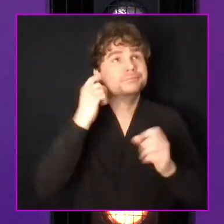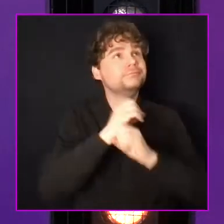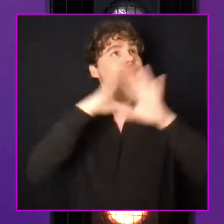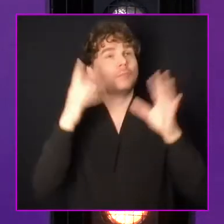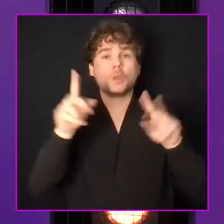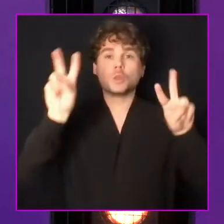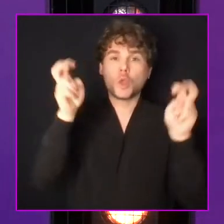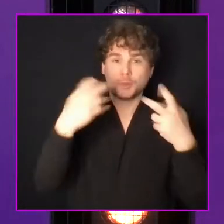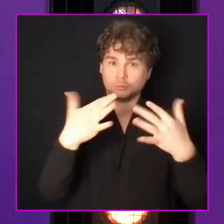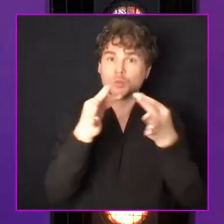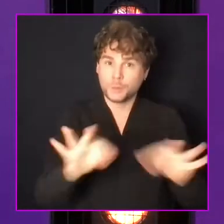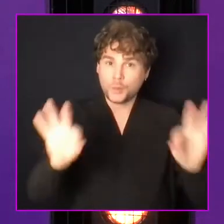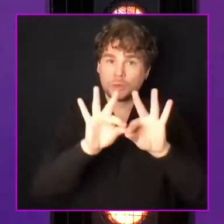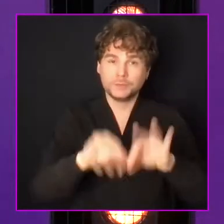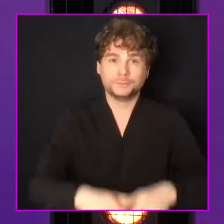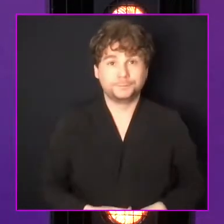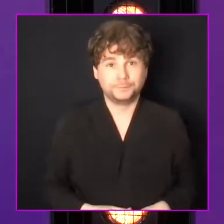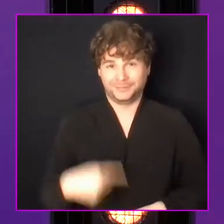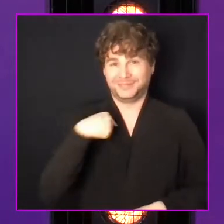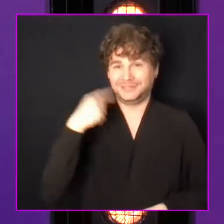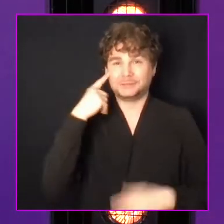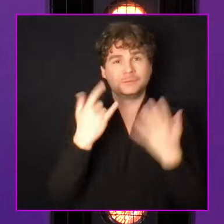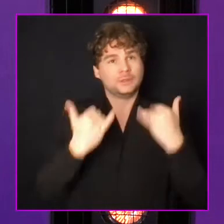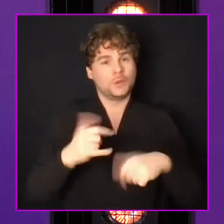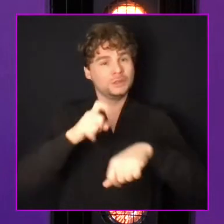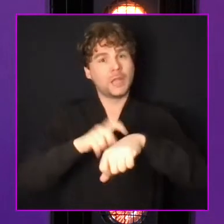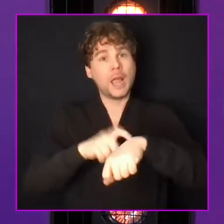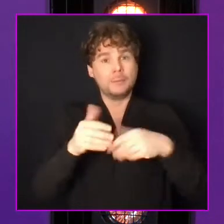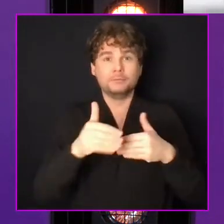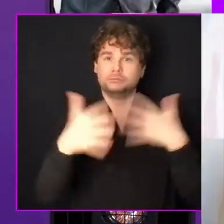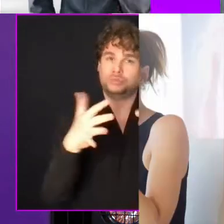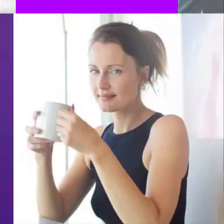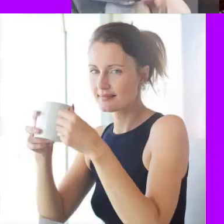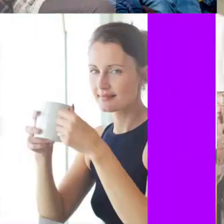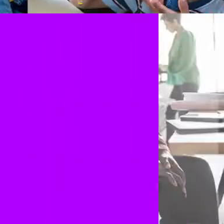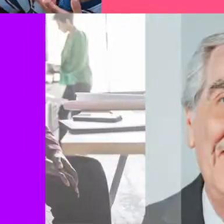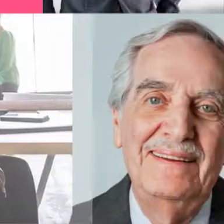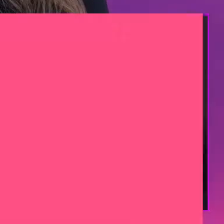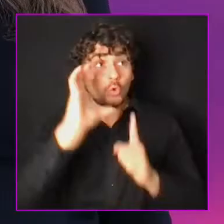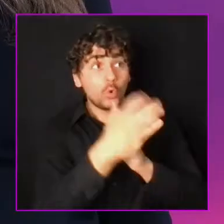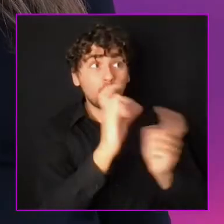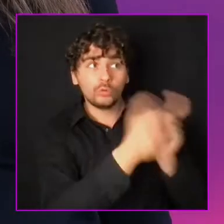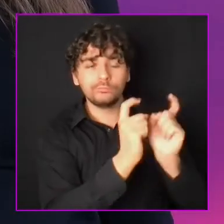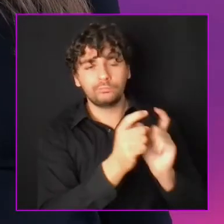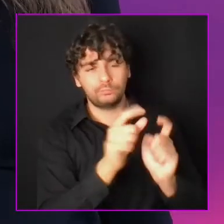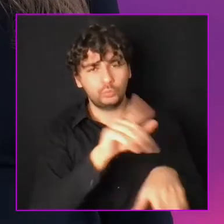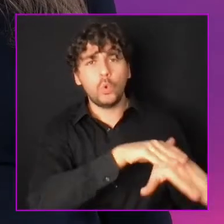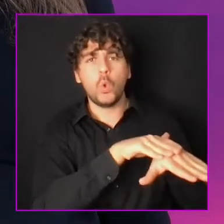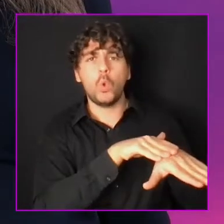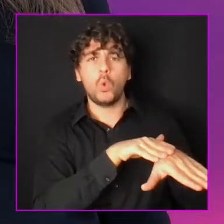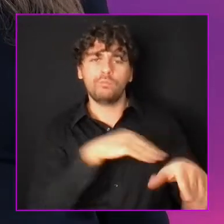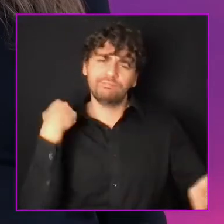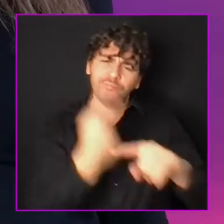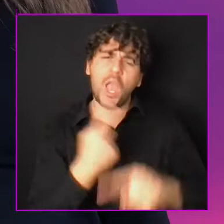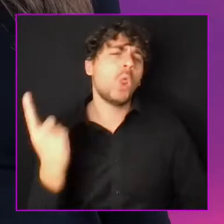important than ever to show how committed we are to these values. We are living in times